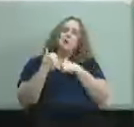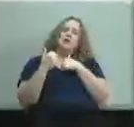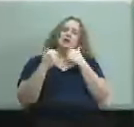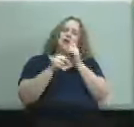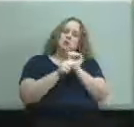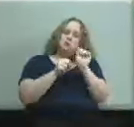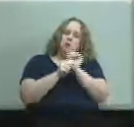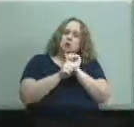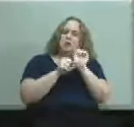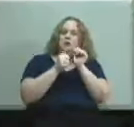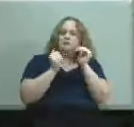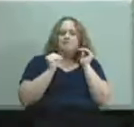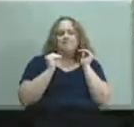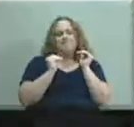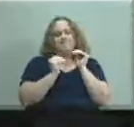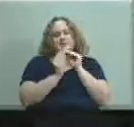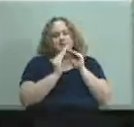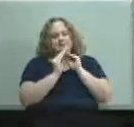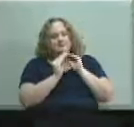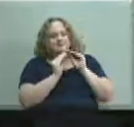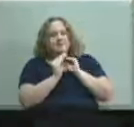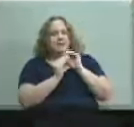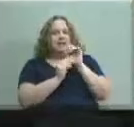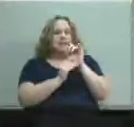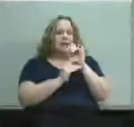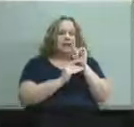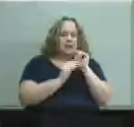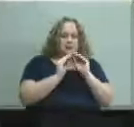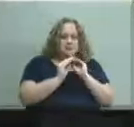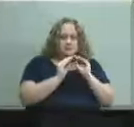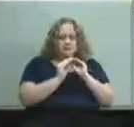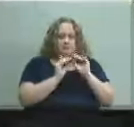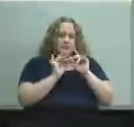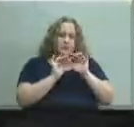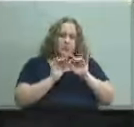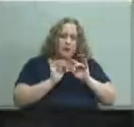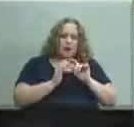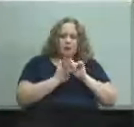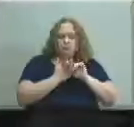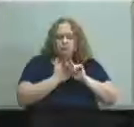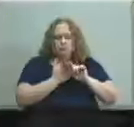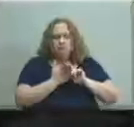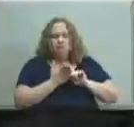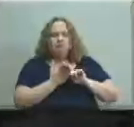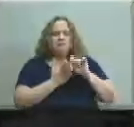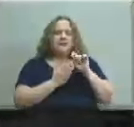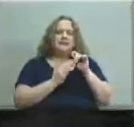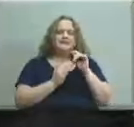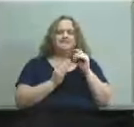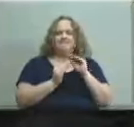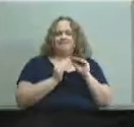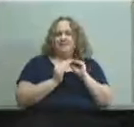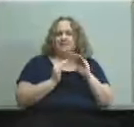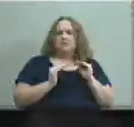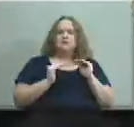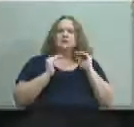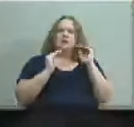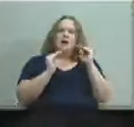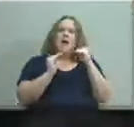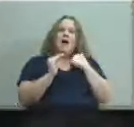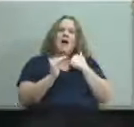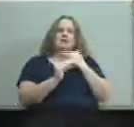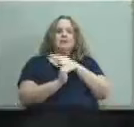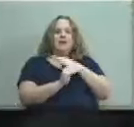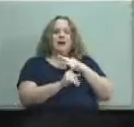coming to the next um piece we've put put together a team of jcps staff that includes people from our communications